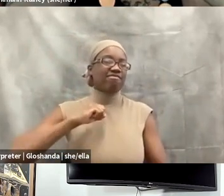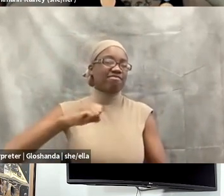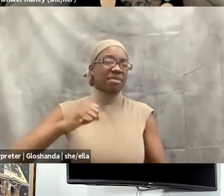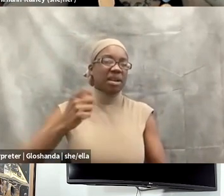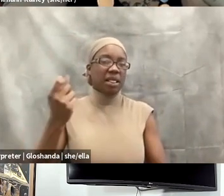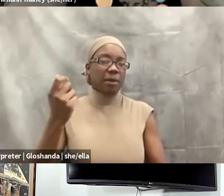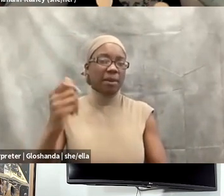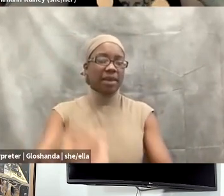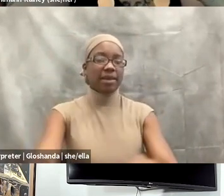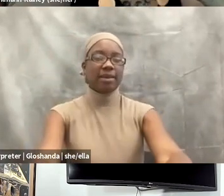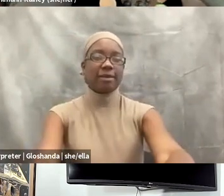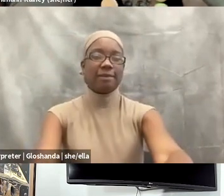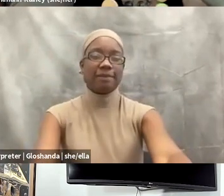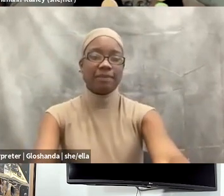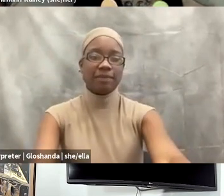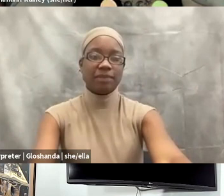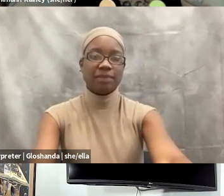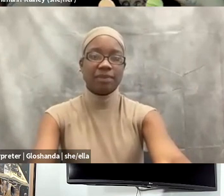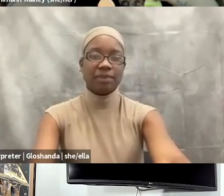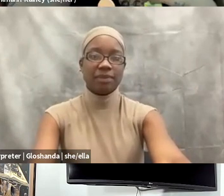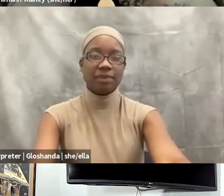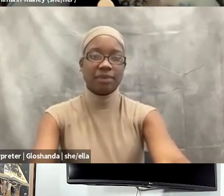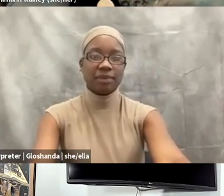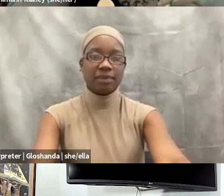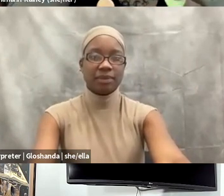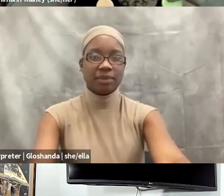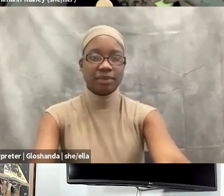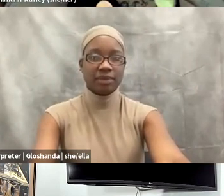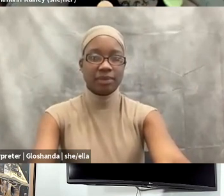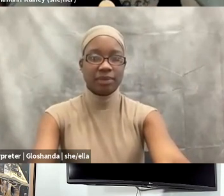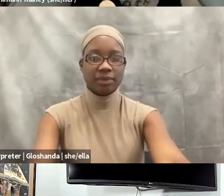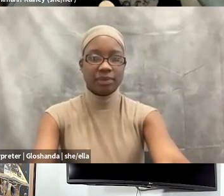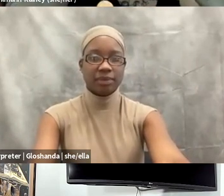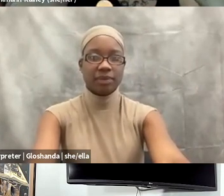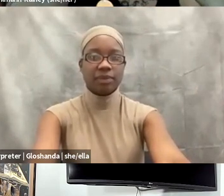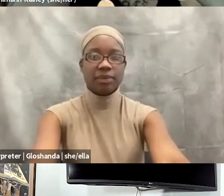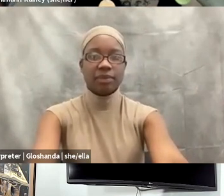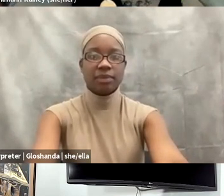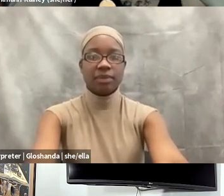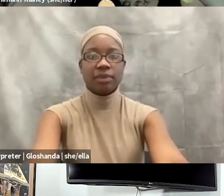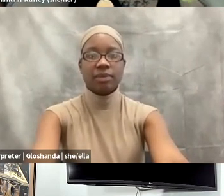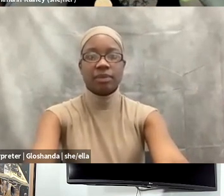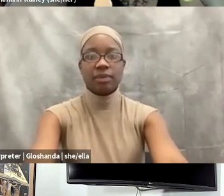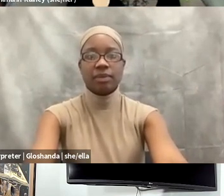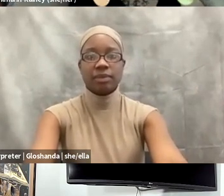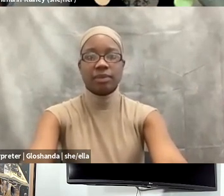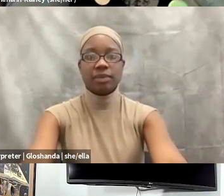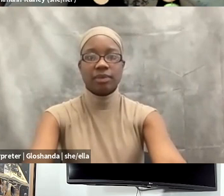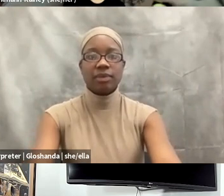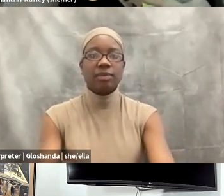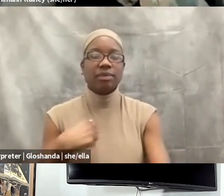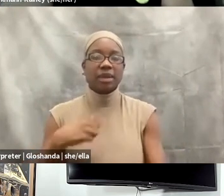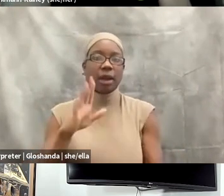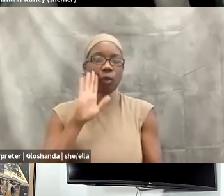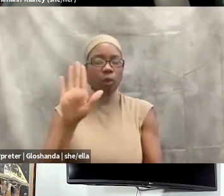Um, I will show up in my greatness. I will challenge in a respectful way. Um, those